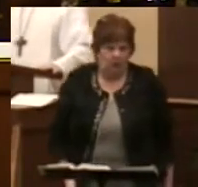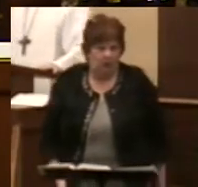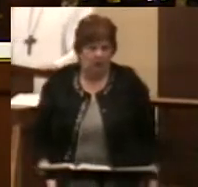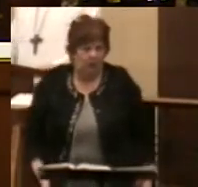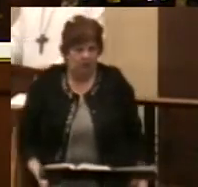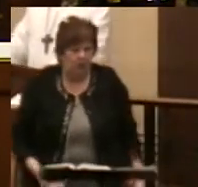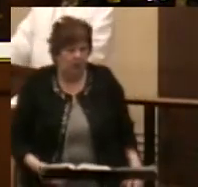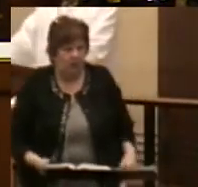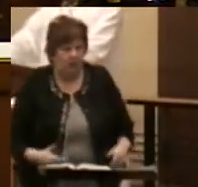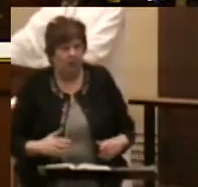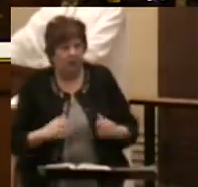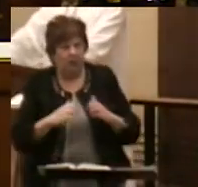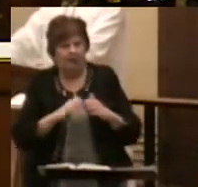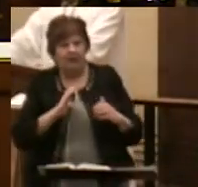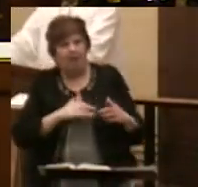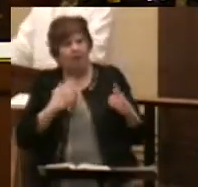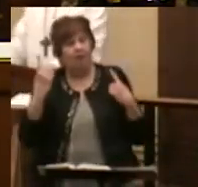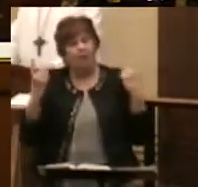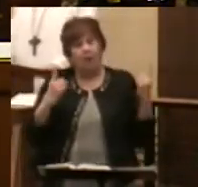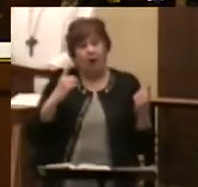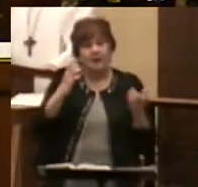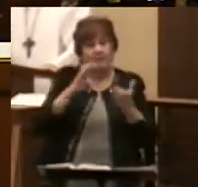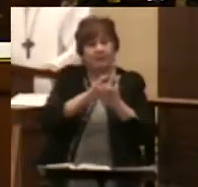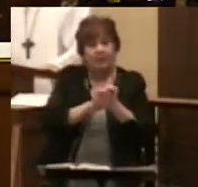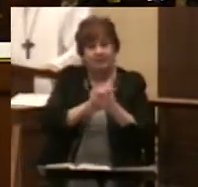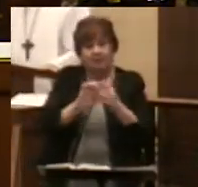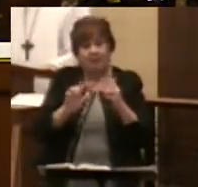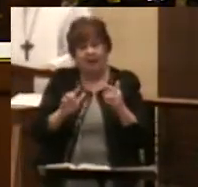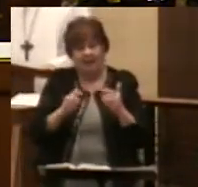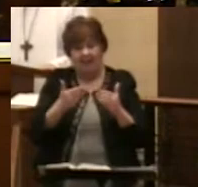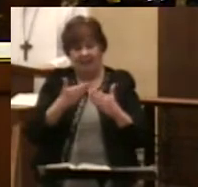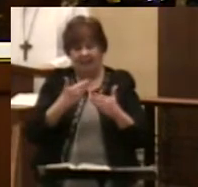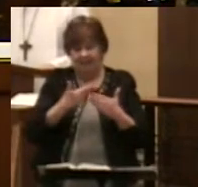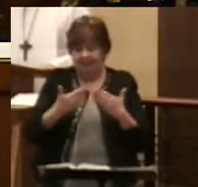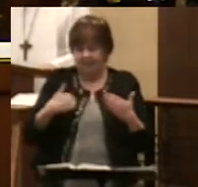with thoughts and beliefs but possessions and relationships.